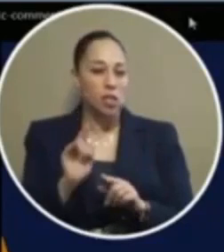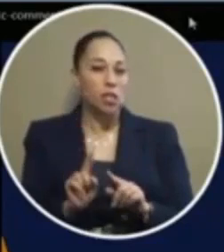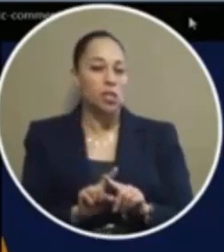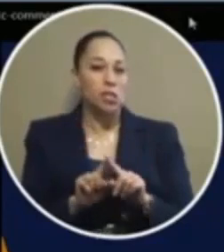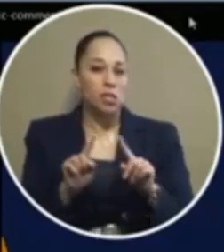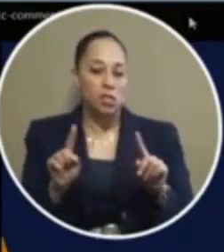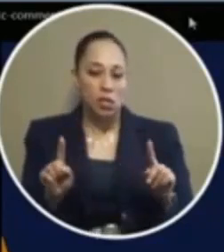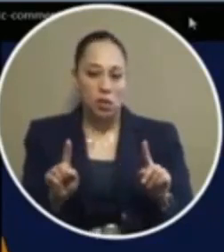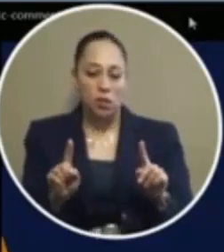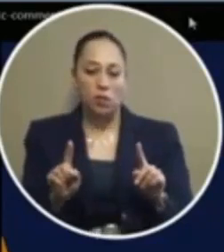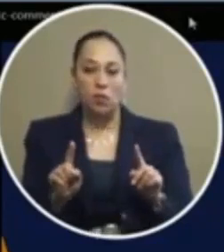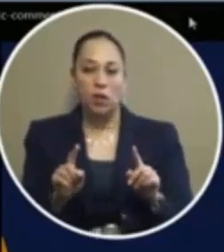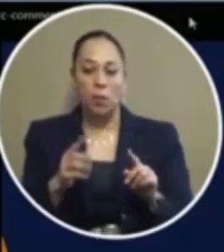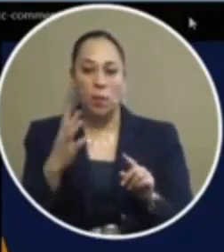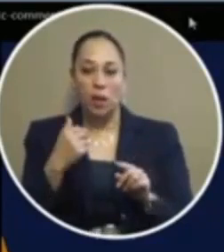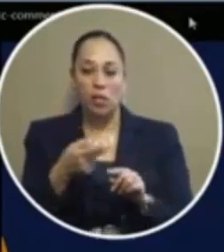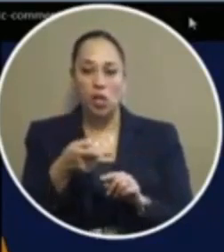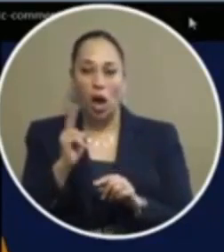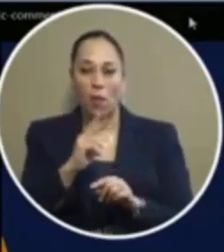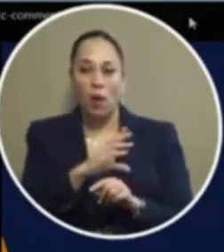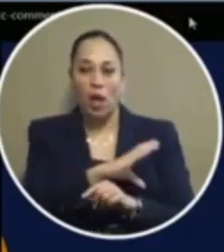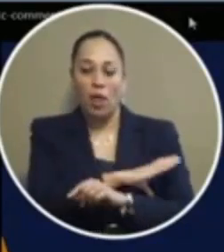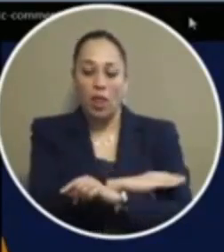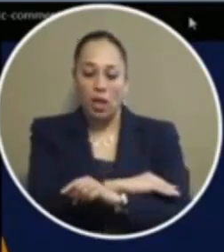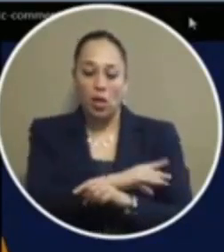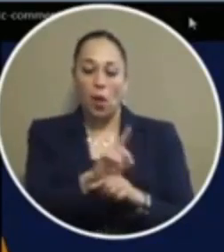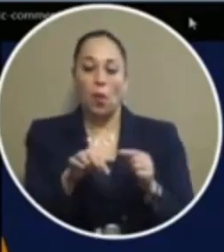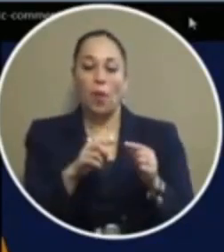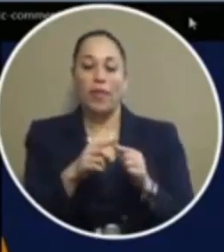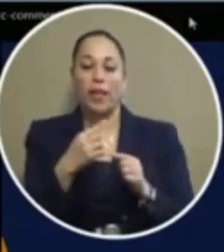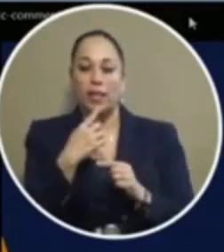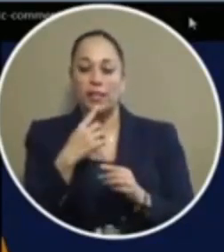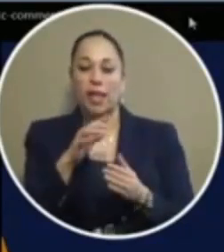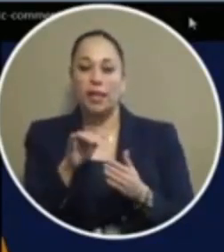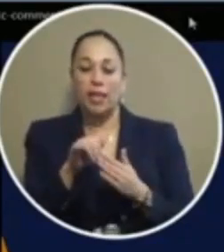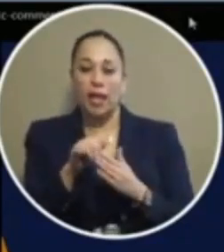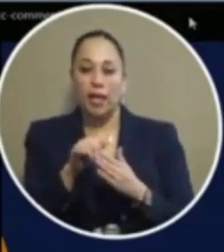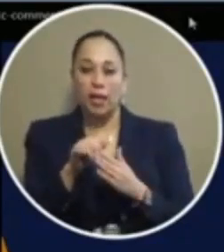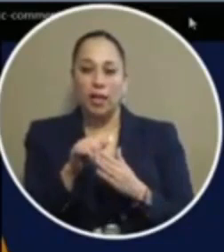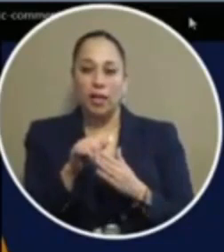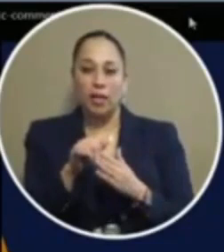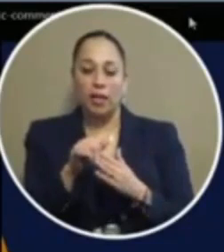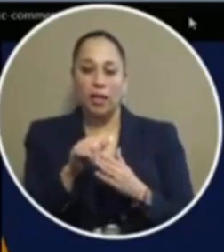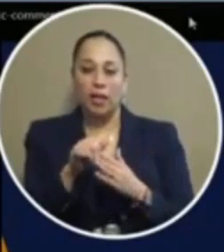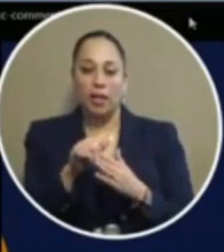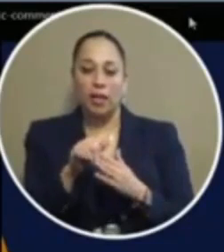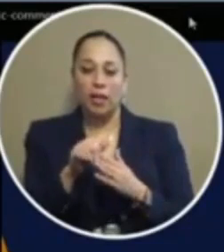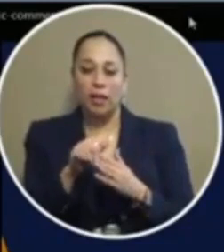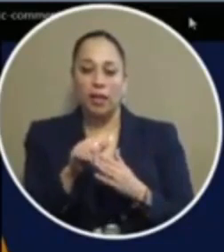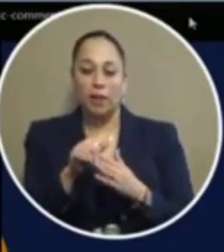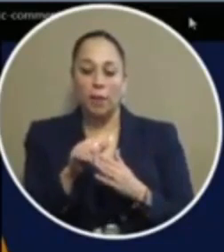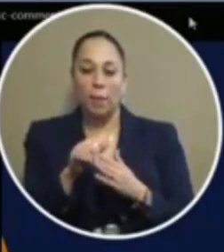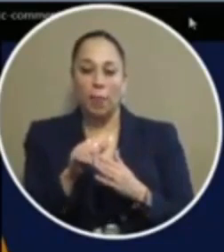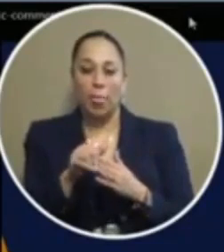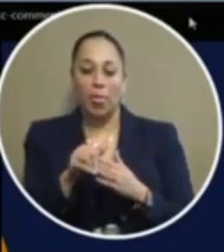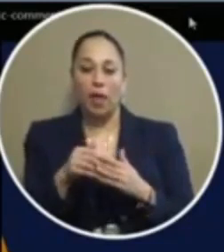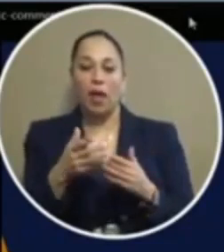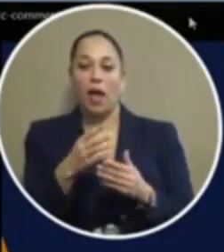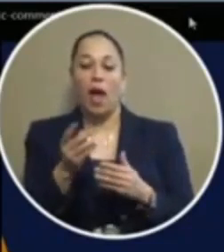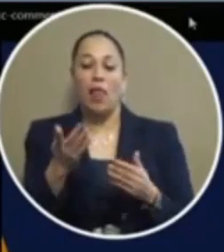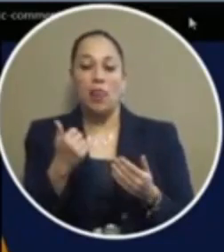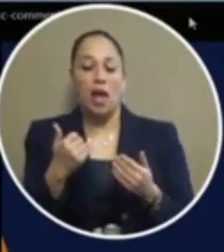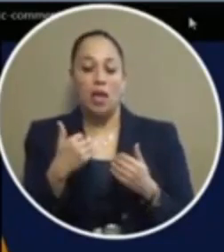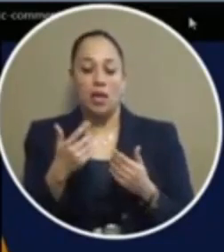them to pay attention so as soon as i introduced them of course when they got out of out of the military introducing to cvd and